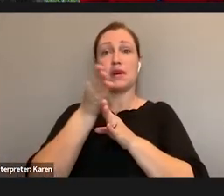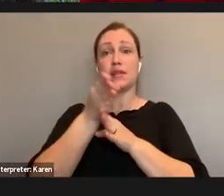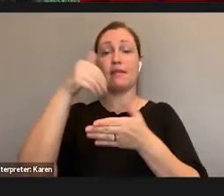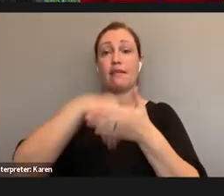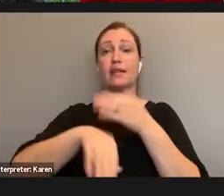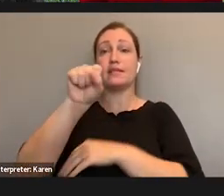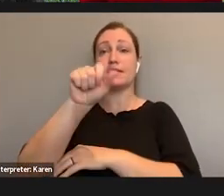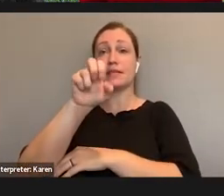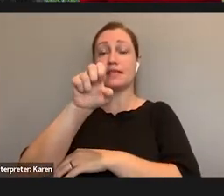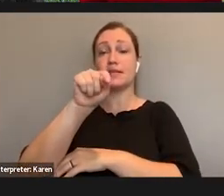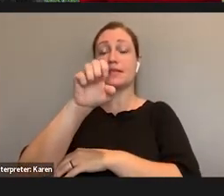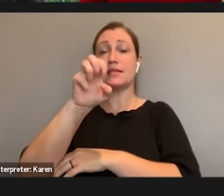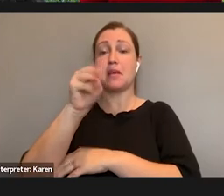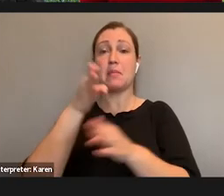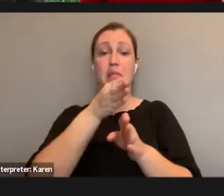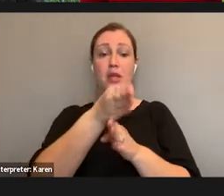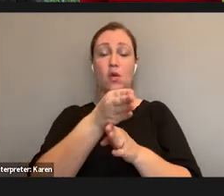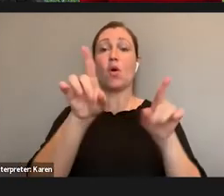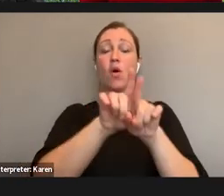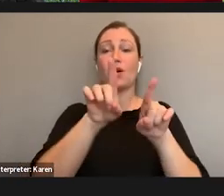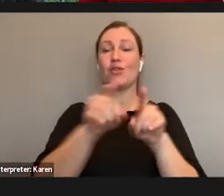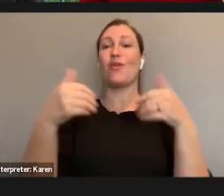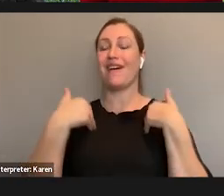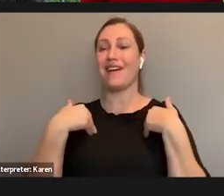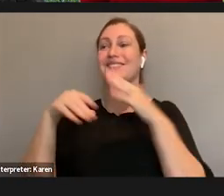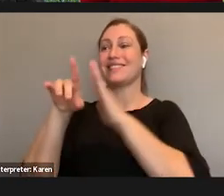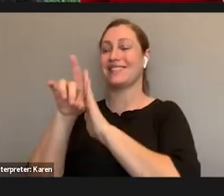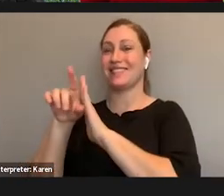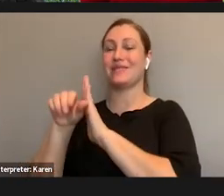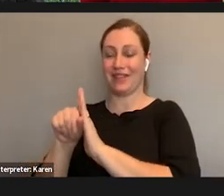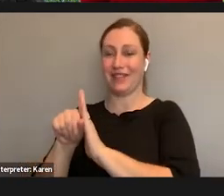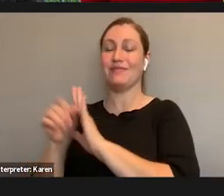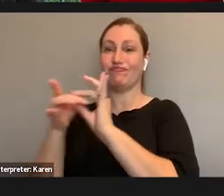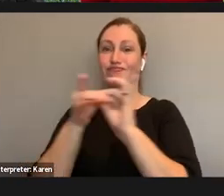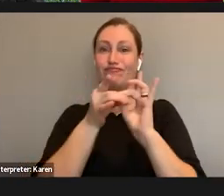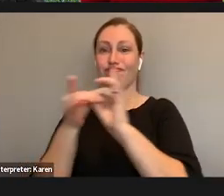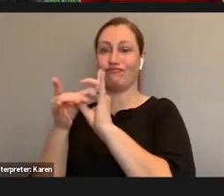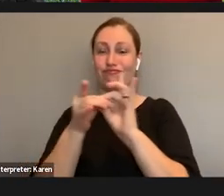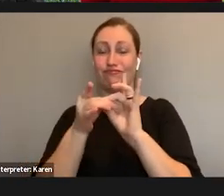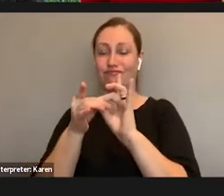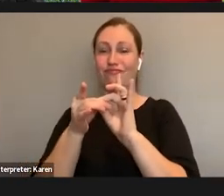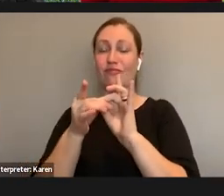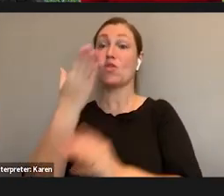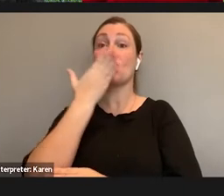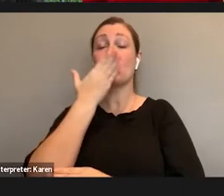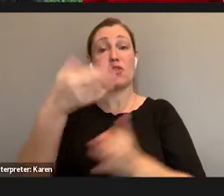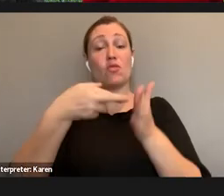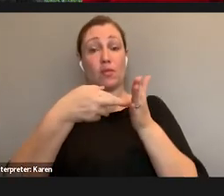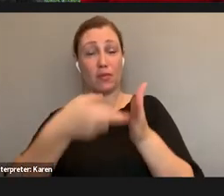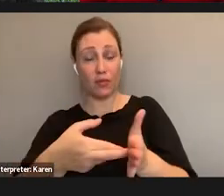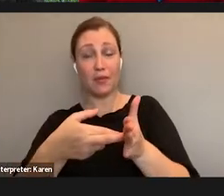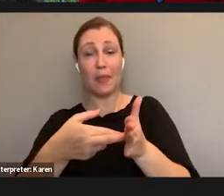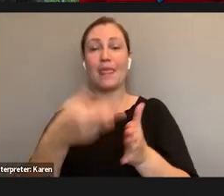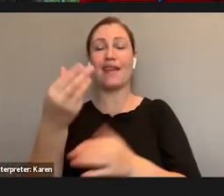also identify as having a disability. This is very good representation. This In fact, it's, it's slightly